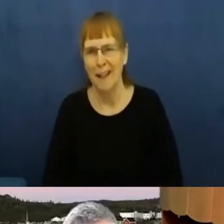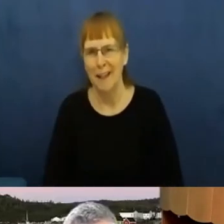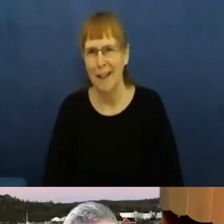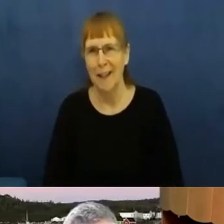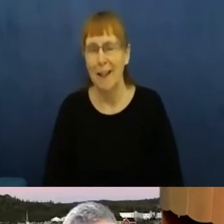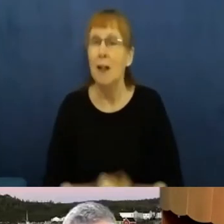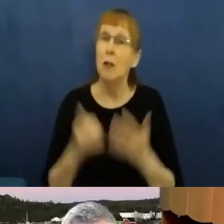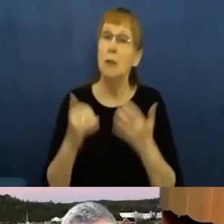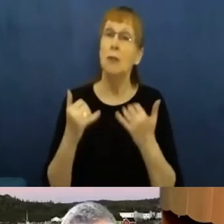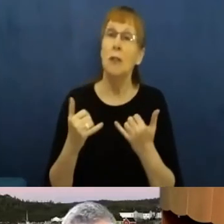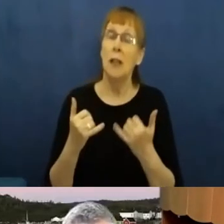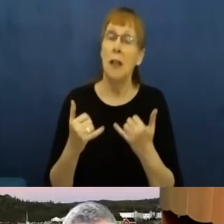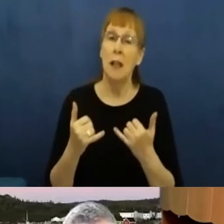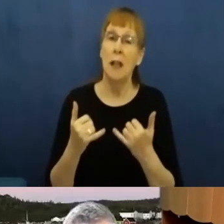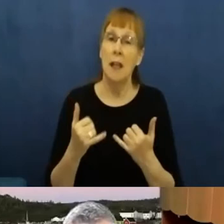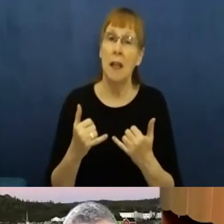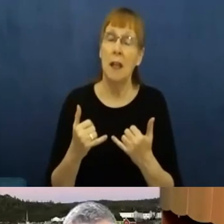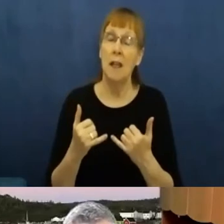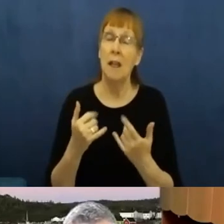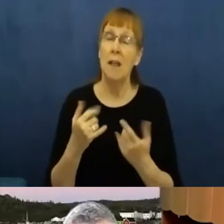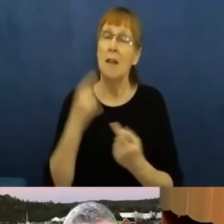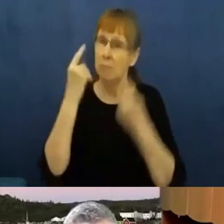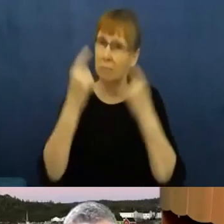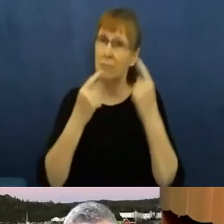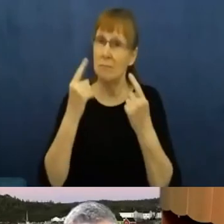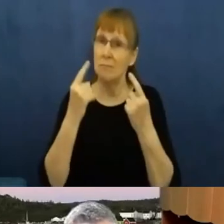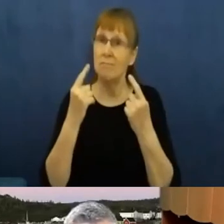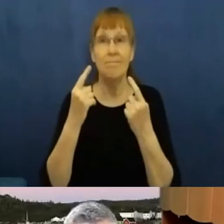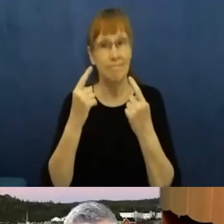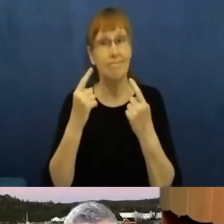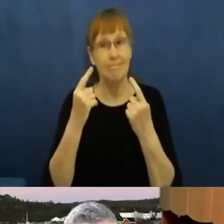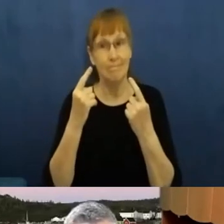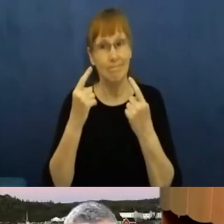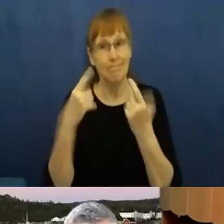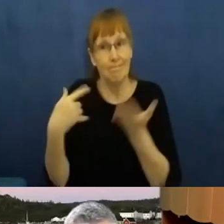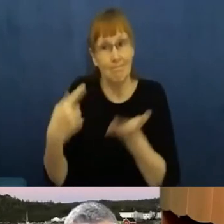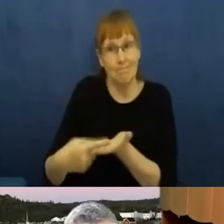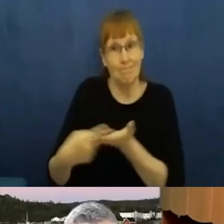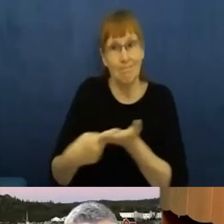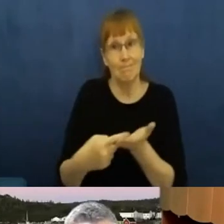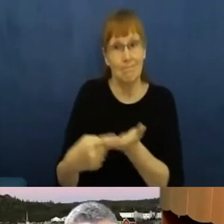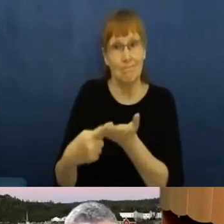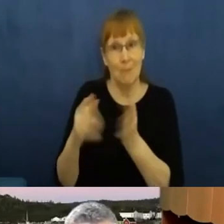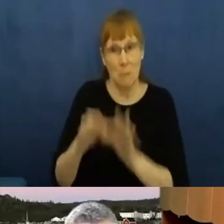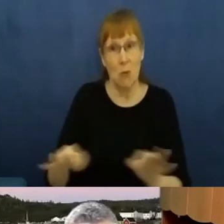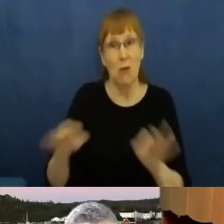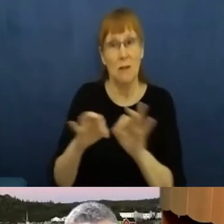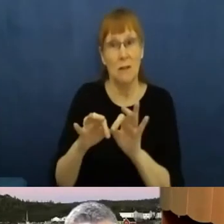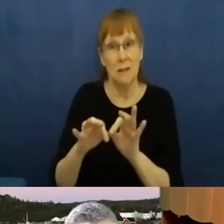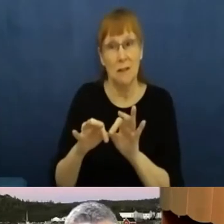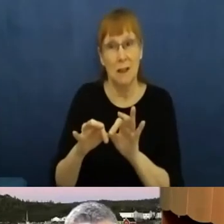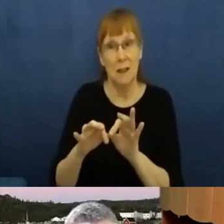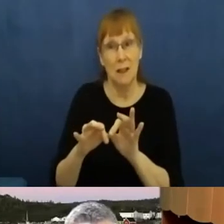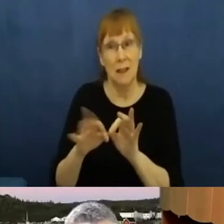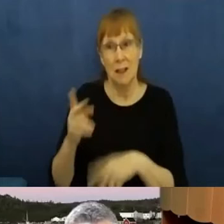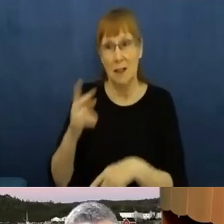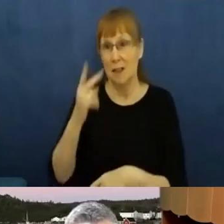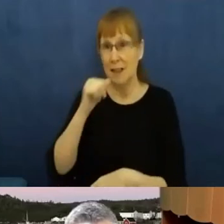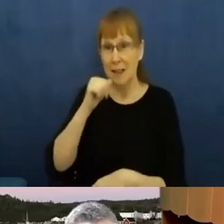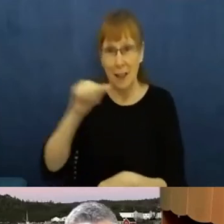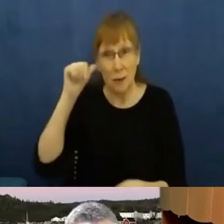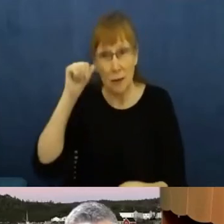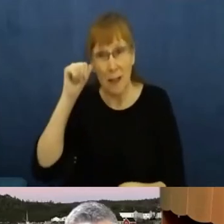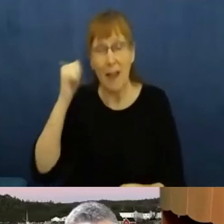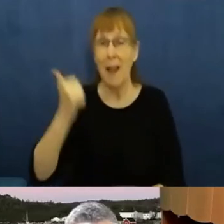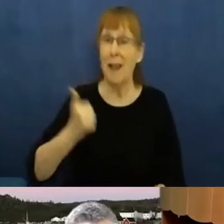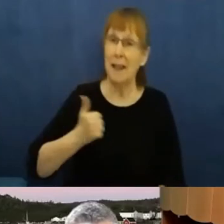thinking about how important it is to have this conversation as we just came through yesterday's festivities, you